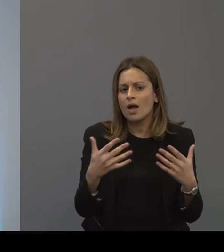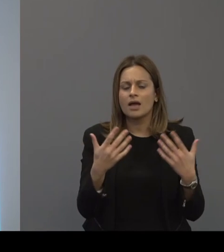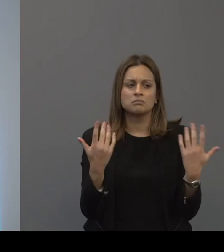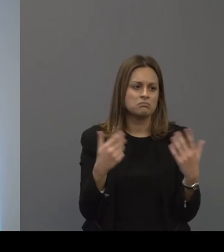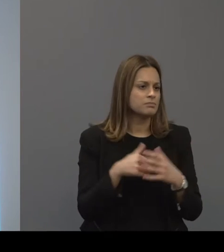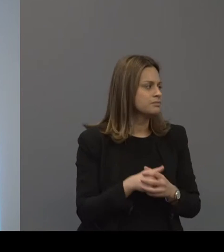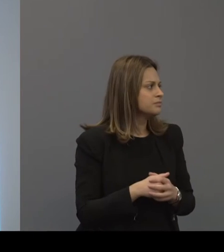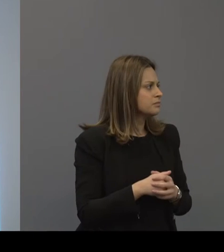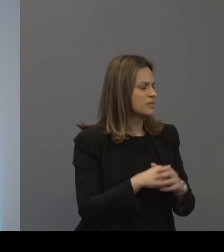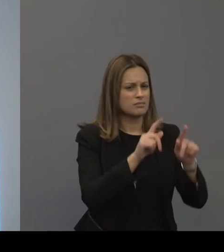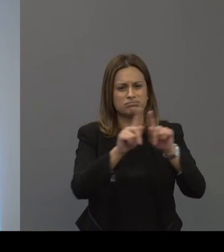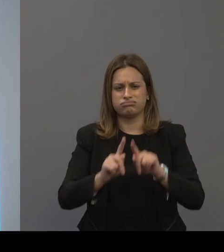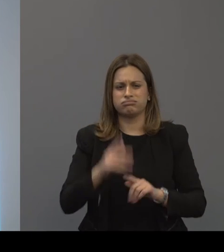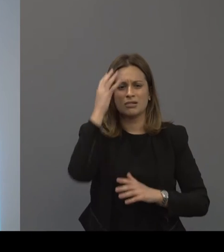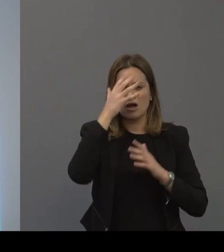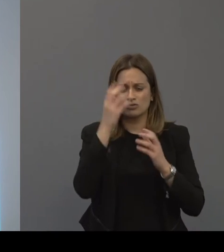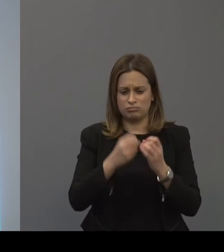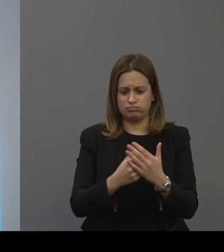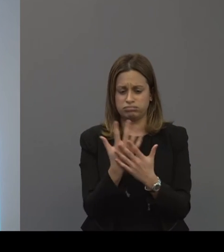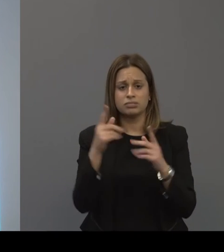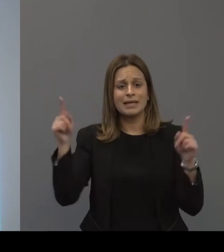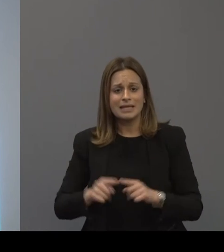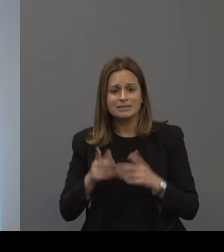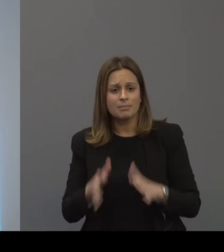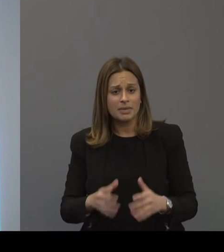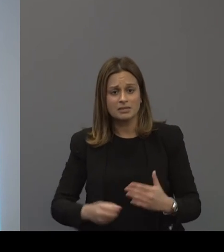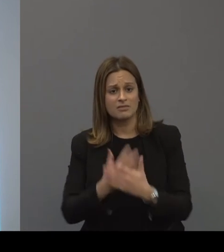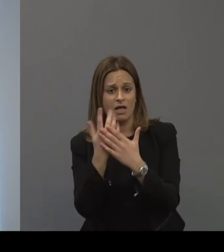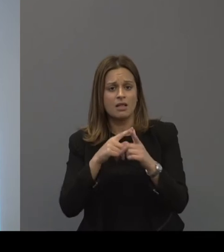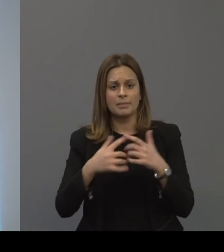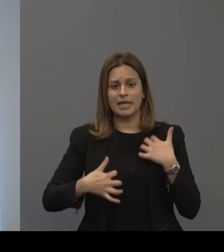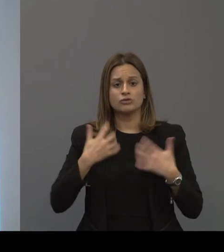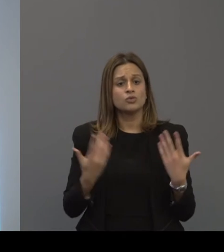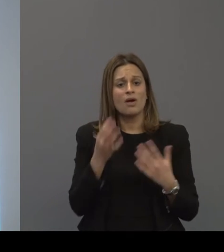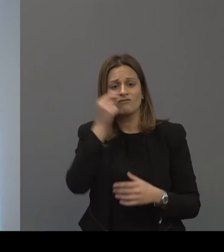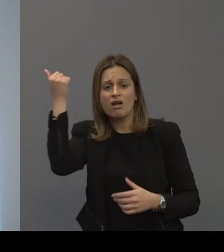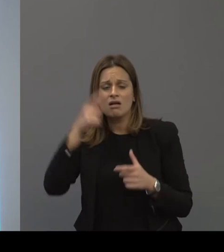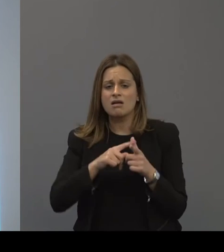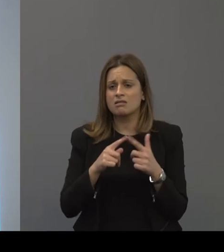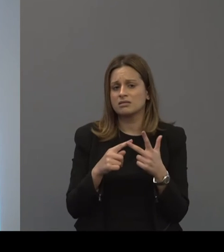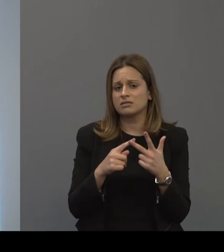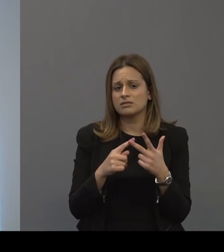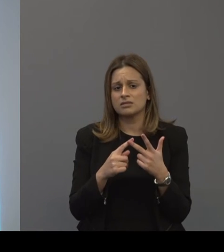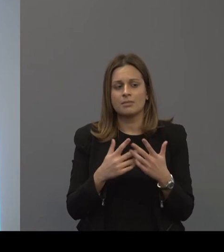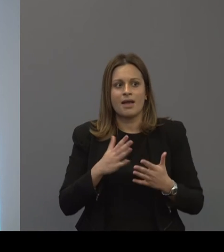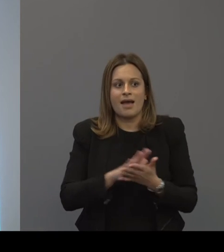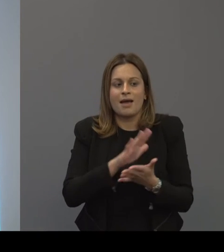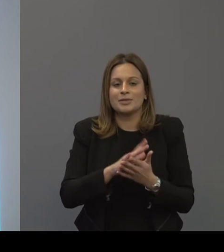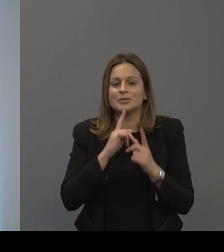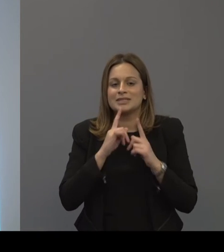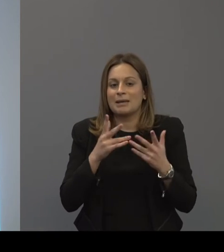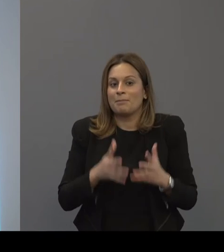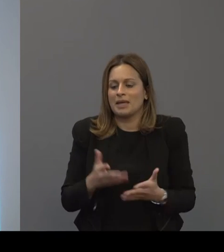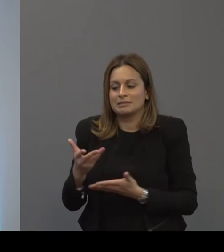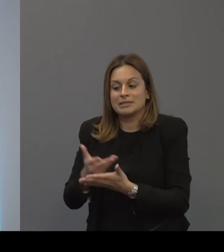in multiple countries. It's growing in India and we have interest in France. And I'm pleased to say that we're